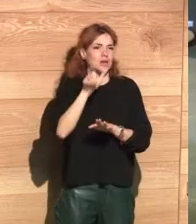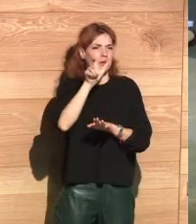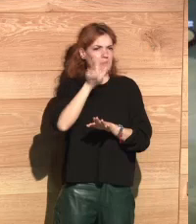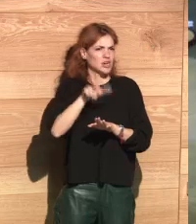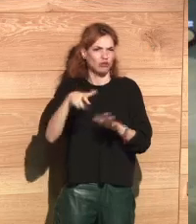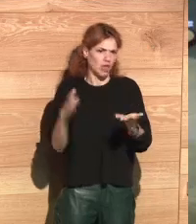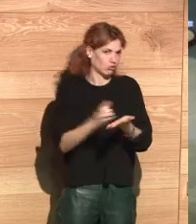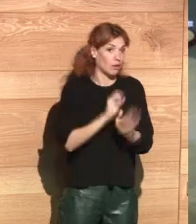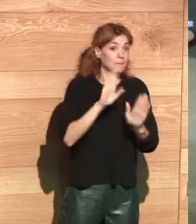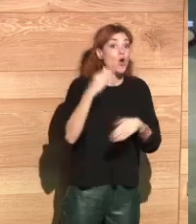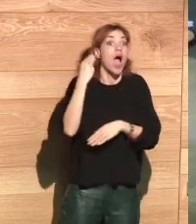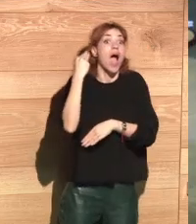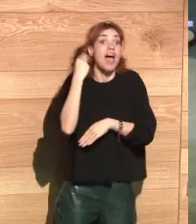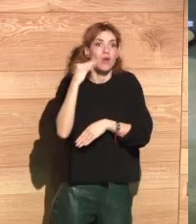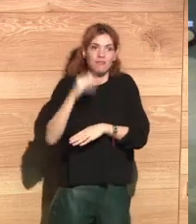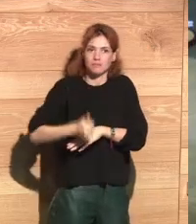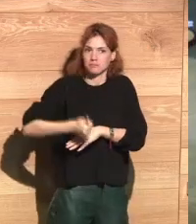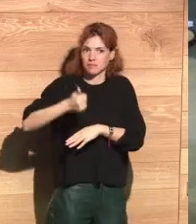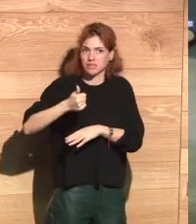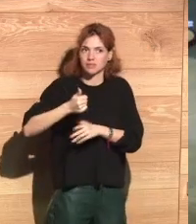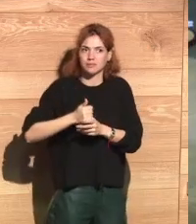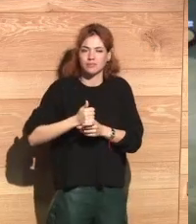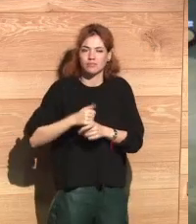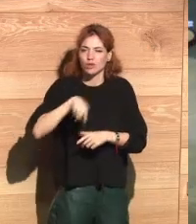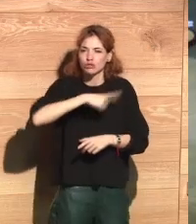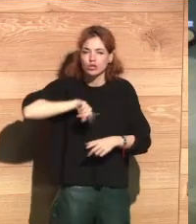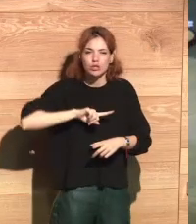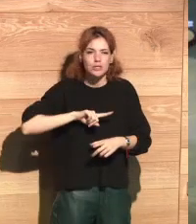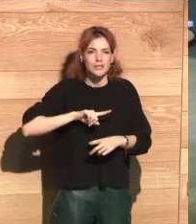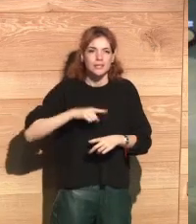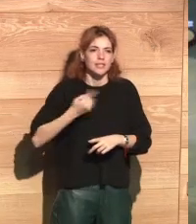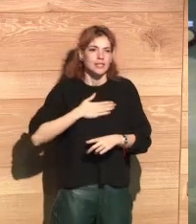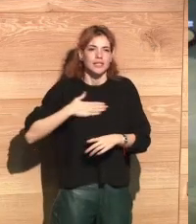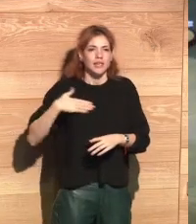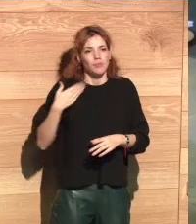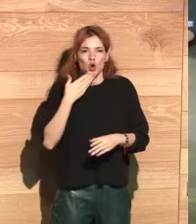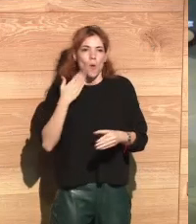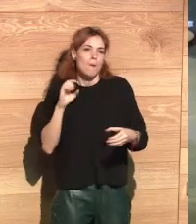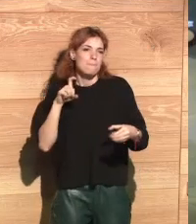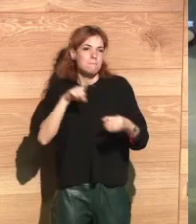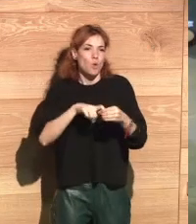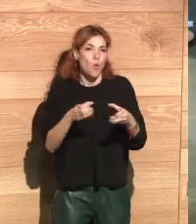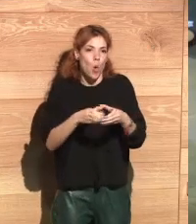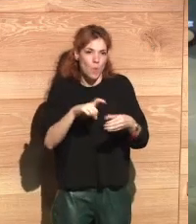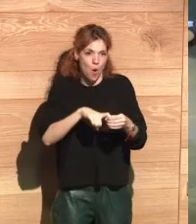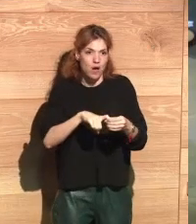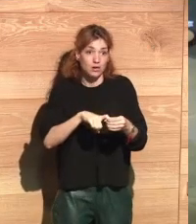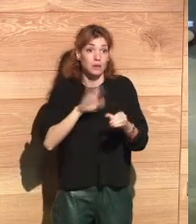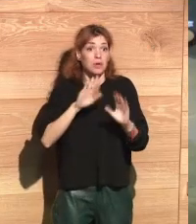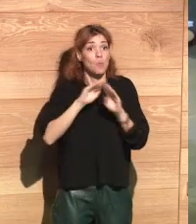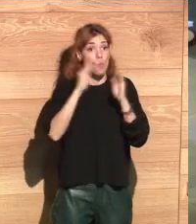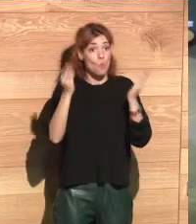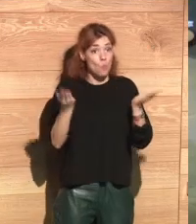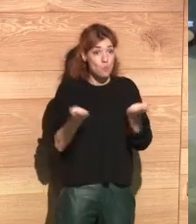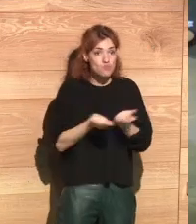teenagers, and well, every human being, but in particular, teenagers, we have a